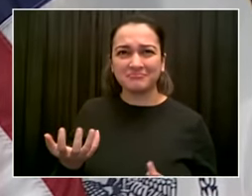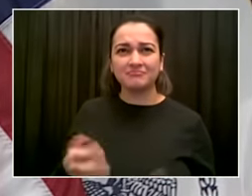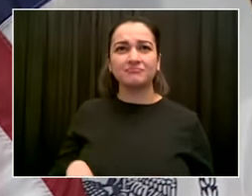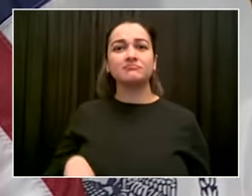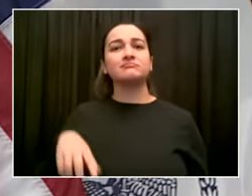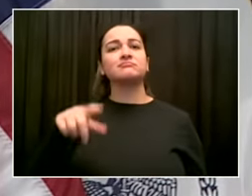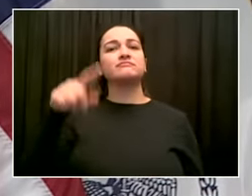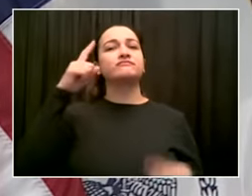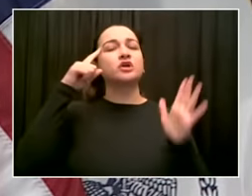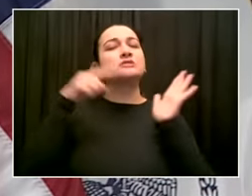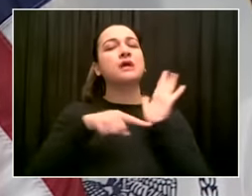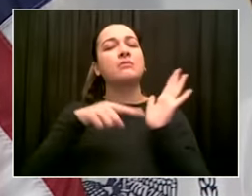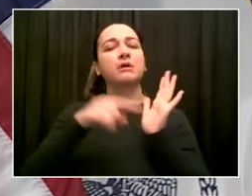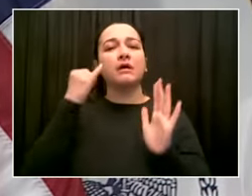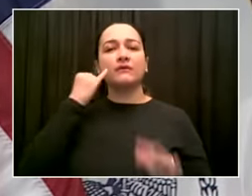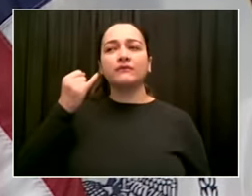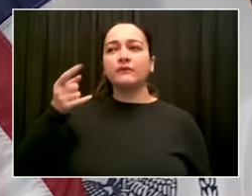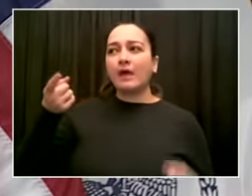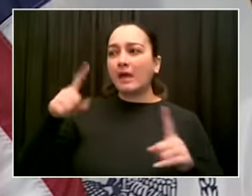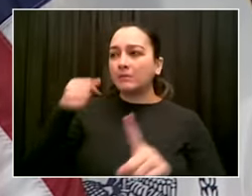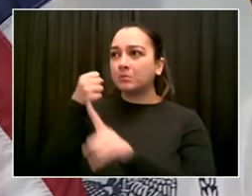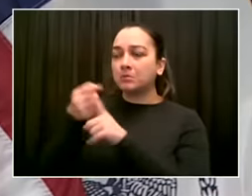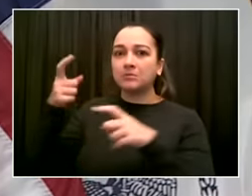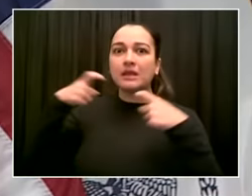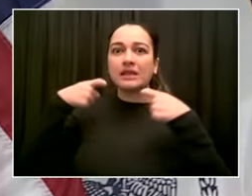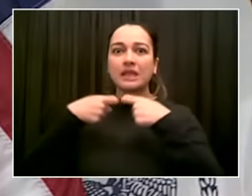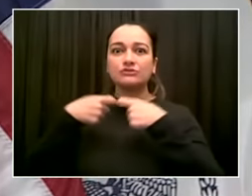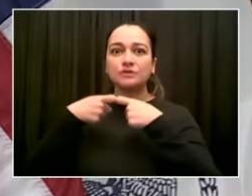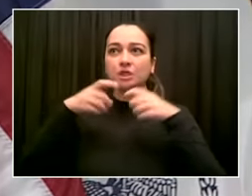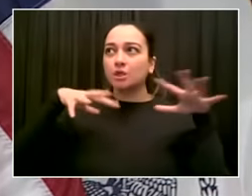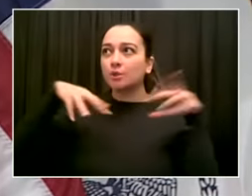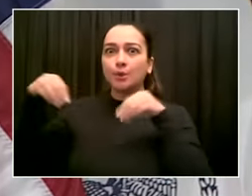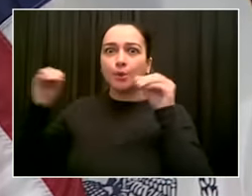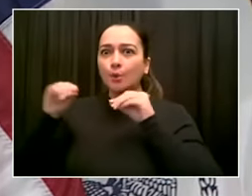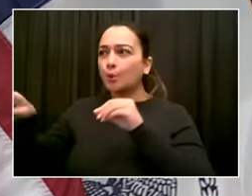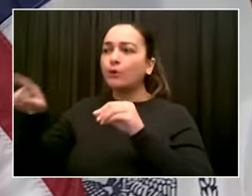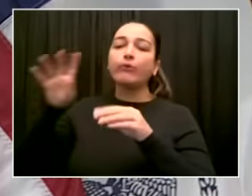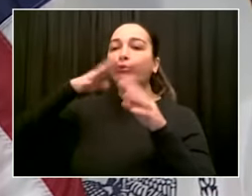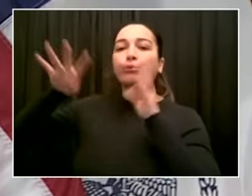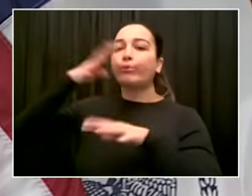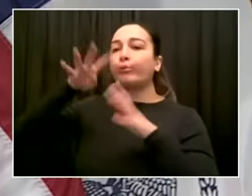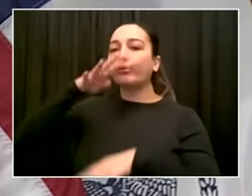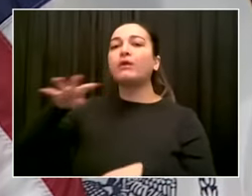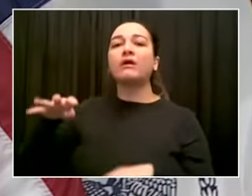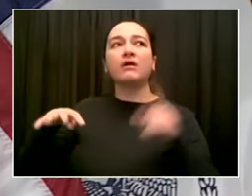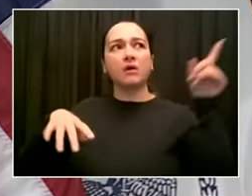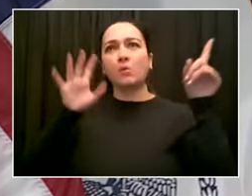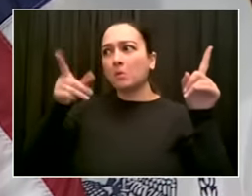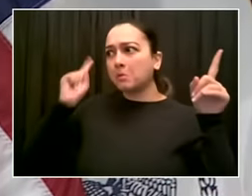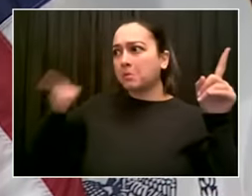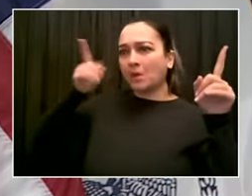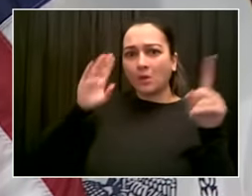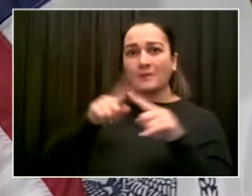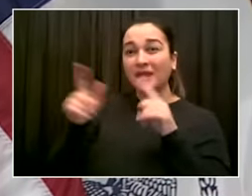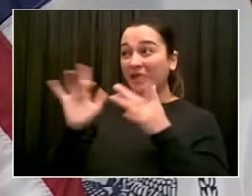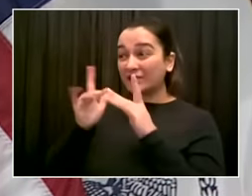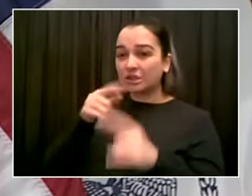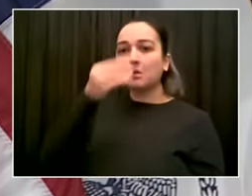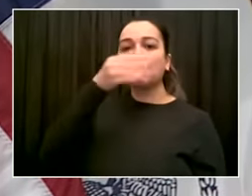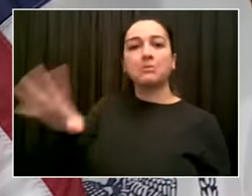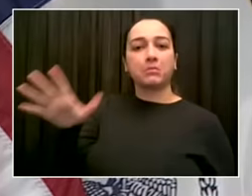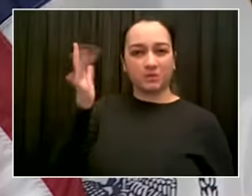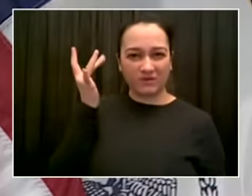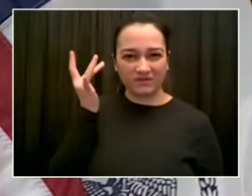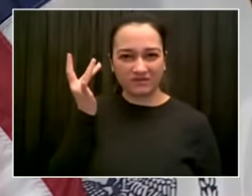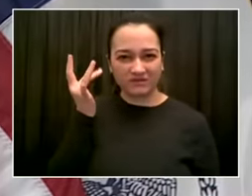So I'll let Phil Thompson speak to that and John Paul Farmer then go to a more detail about what the timelines will look like as well. Go